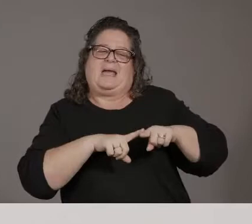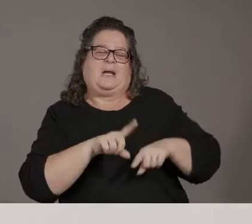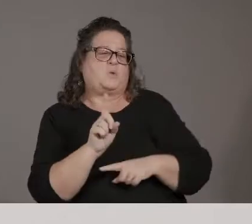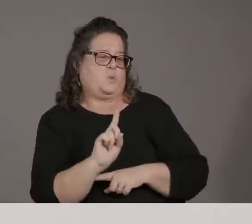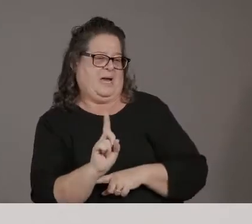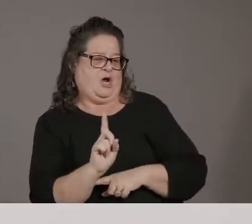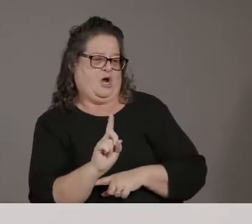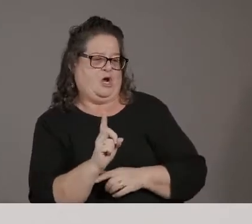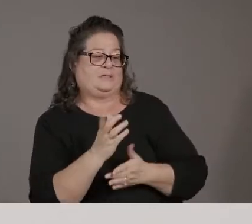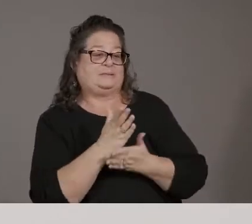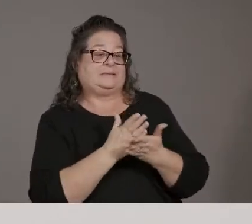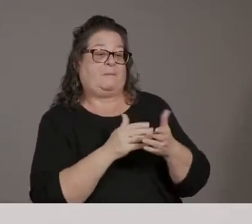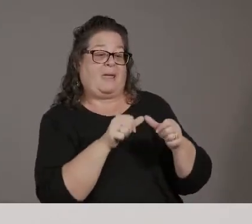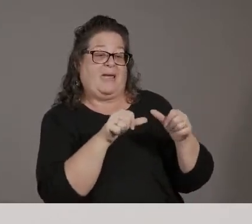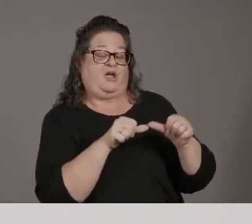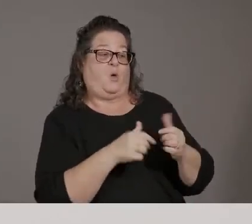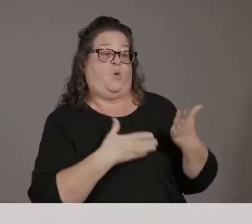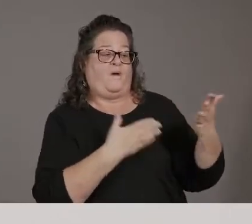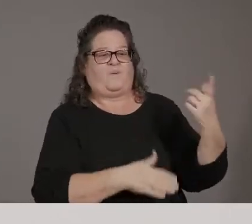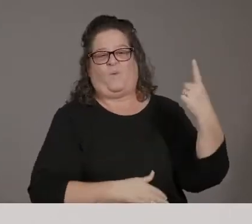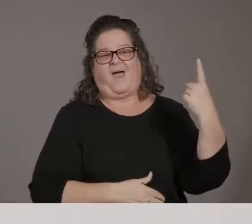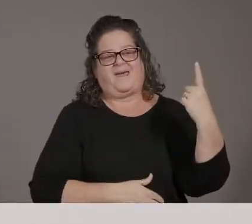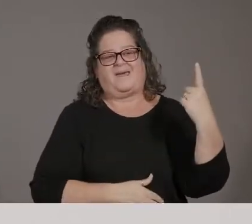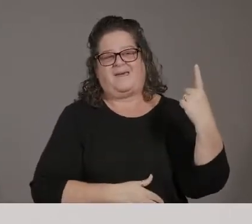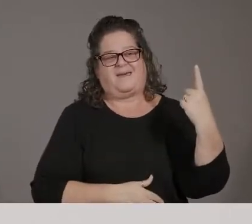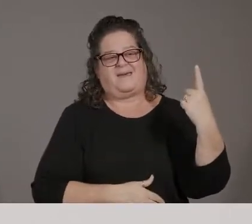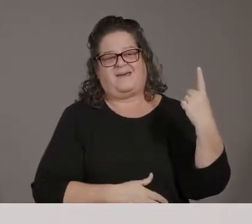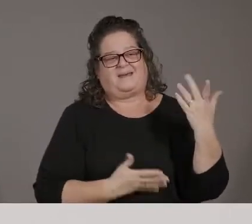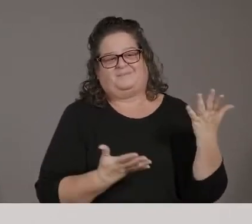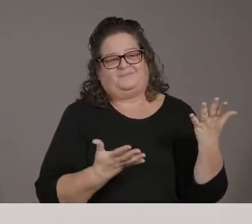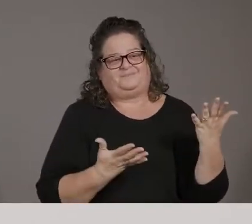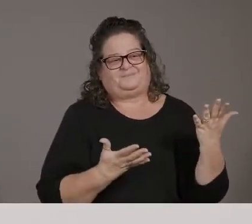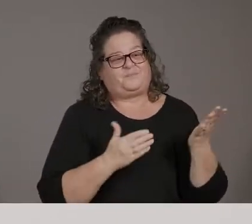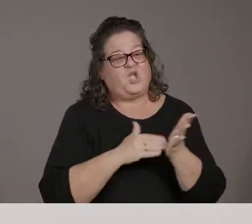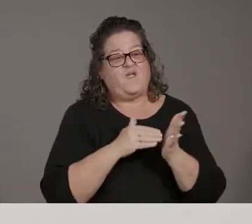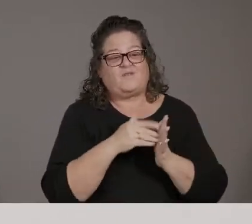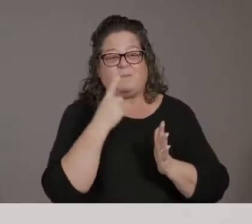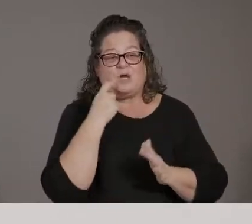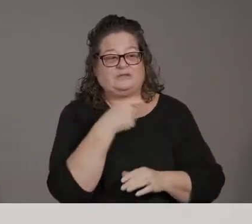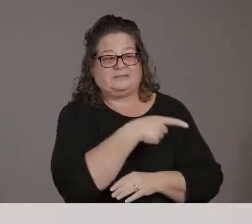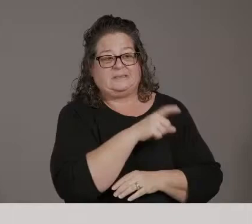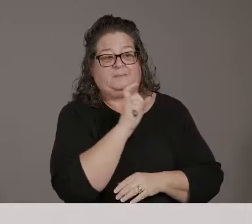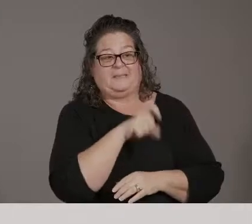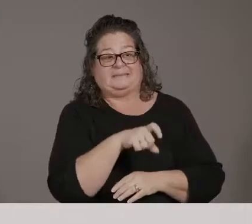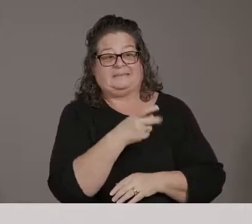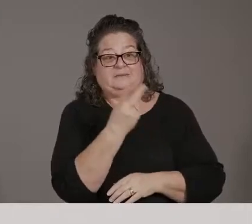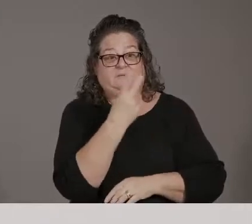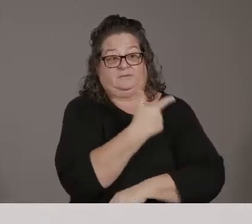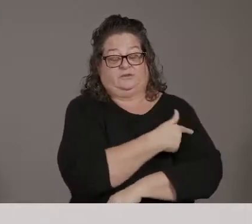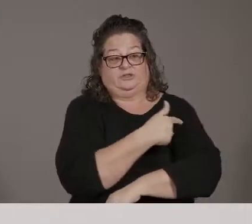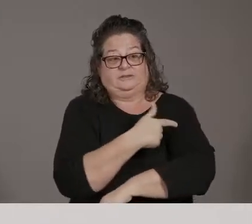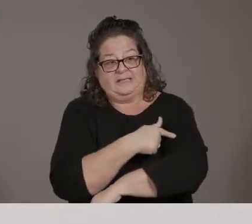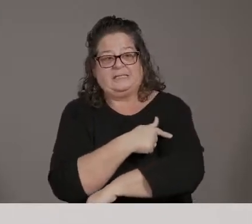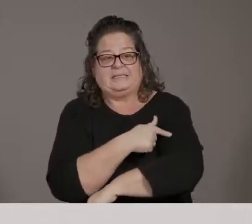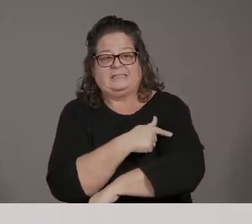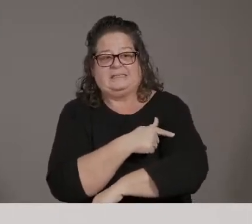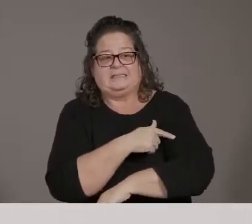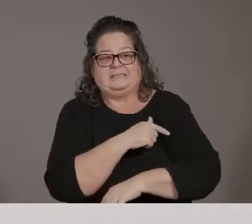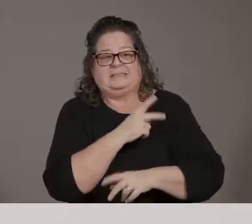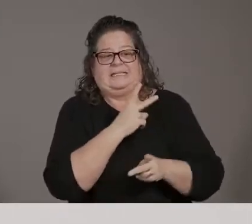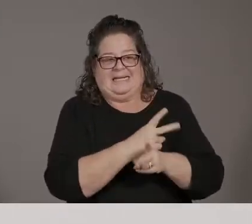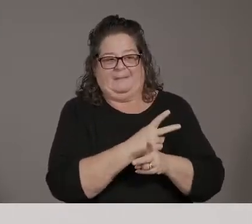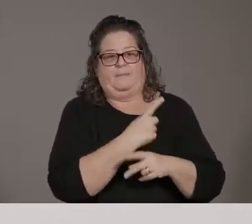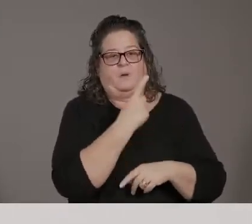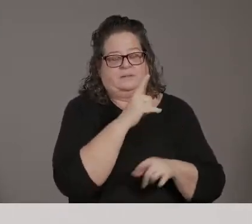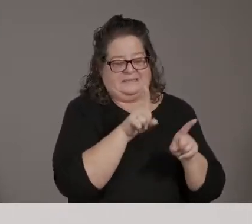type of vaccine given, you know, that there's got to be two doses that the interval between them change. I think that it's, um, if somebody